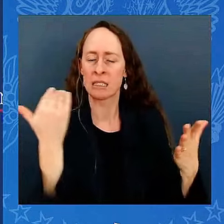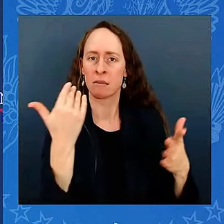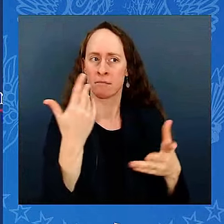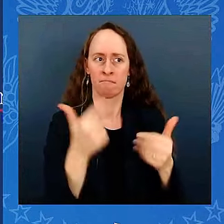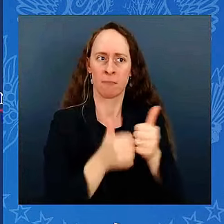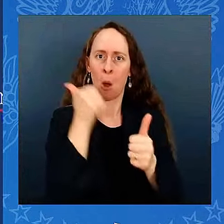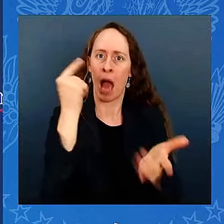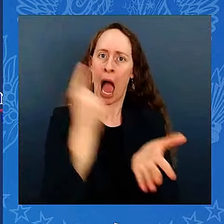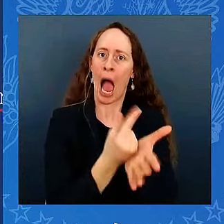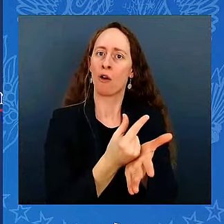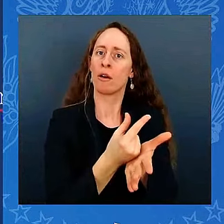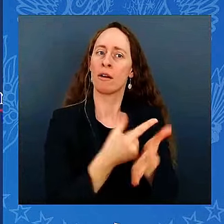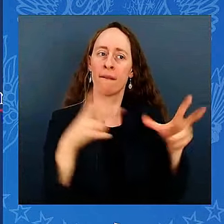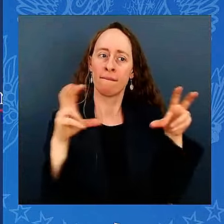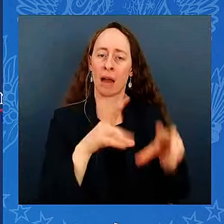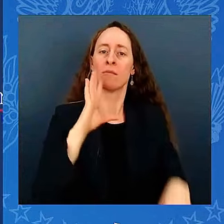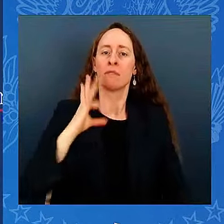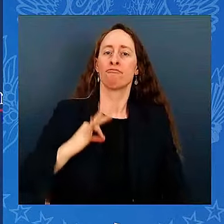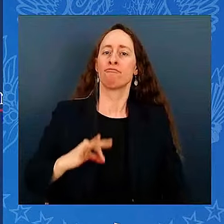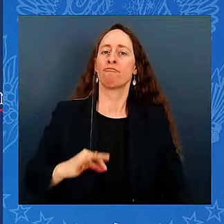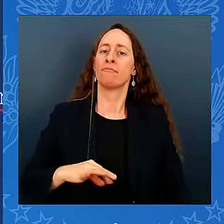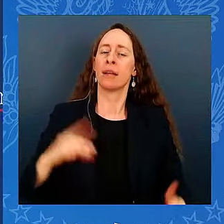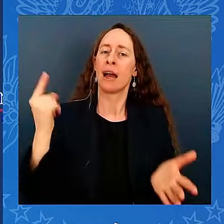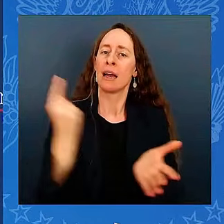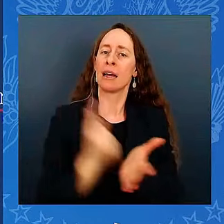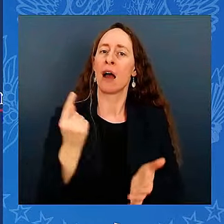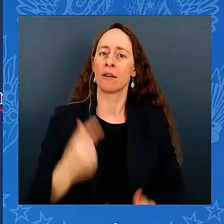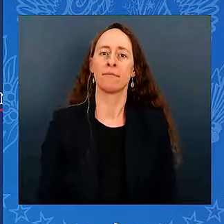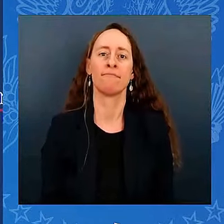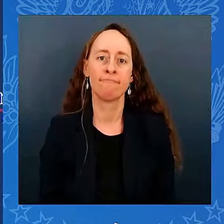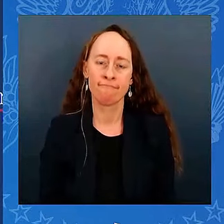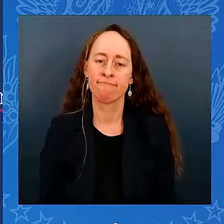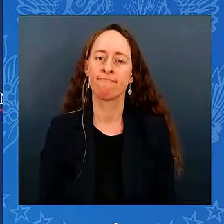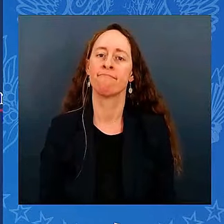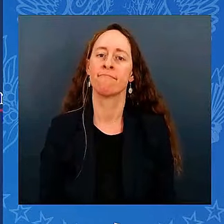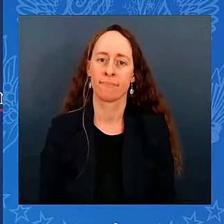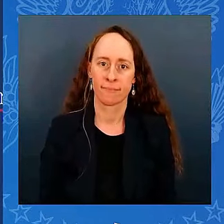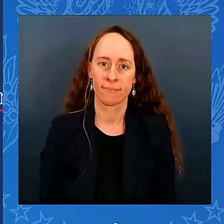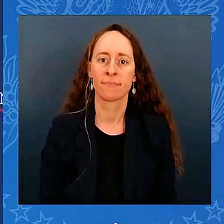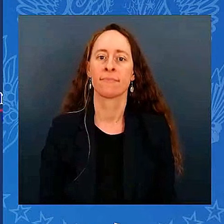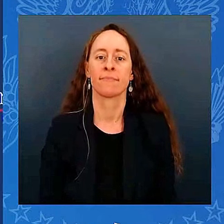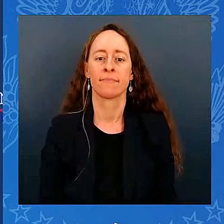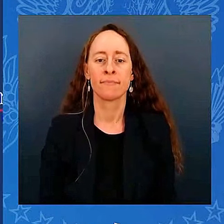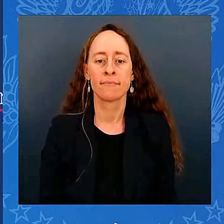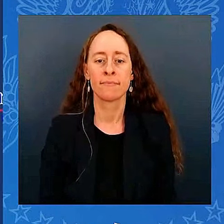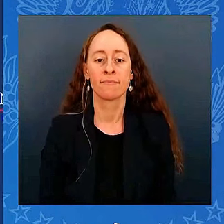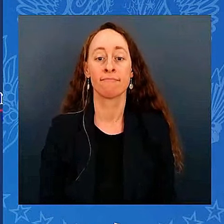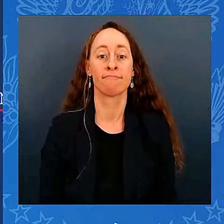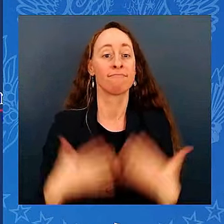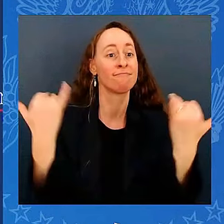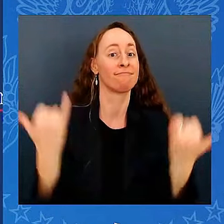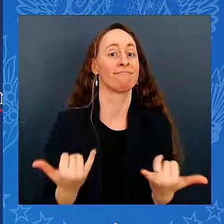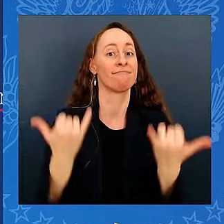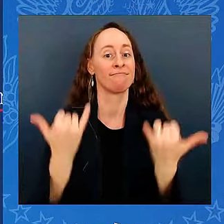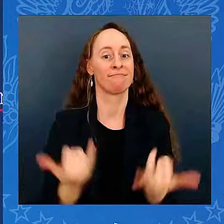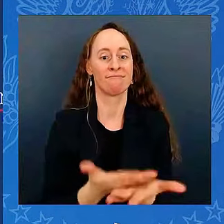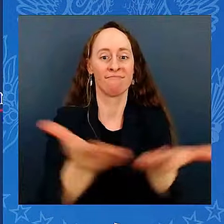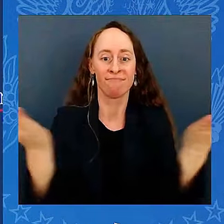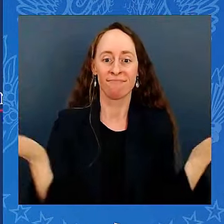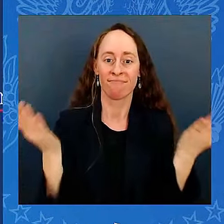And now, as I stand here in front of some of the most significant business leaders, successful business leaders in the country,